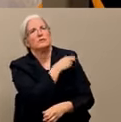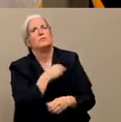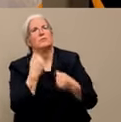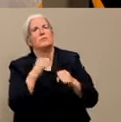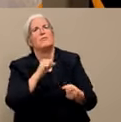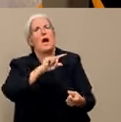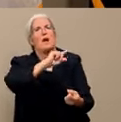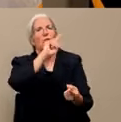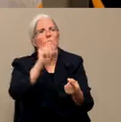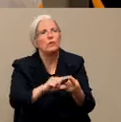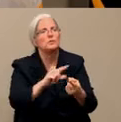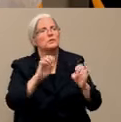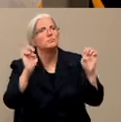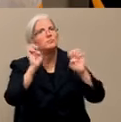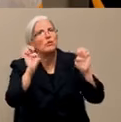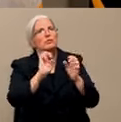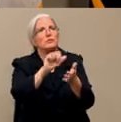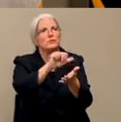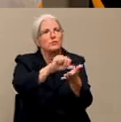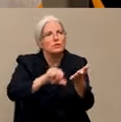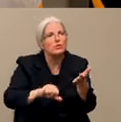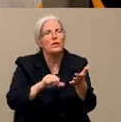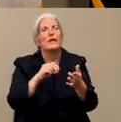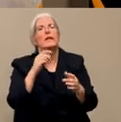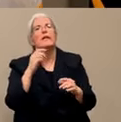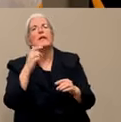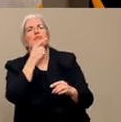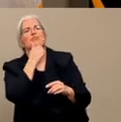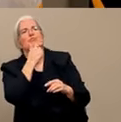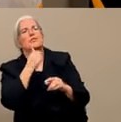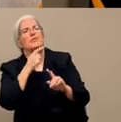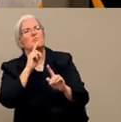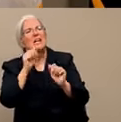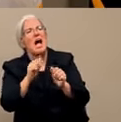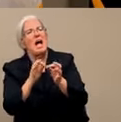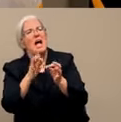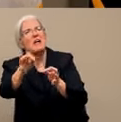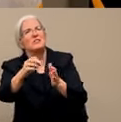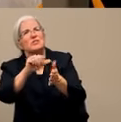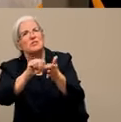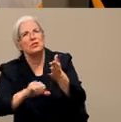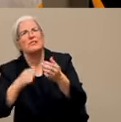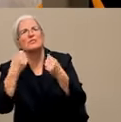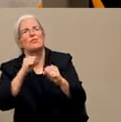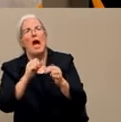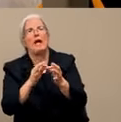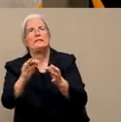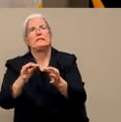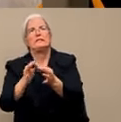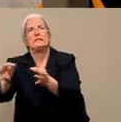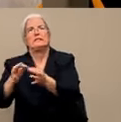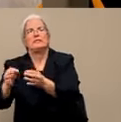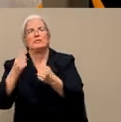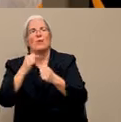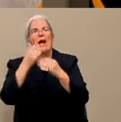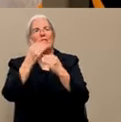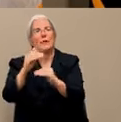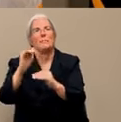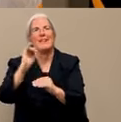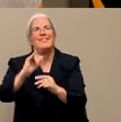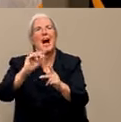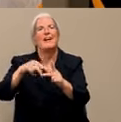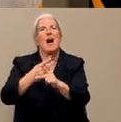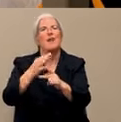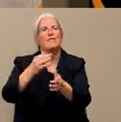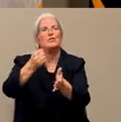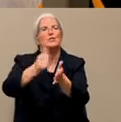Do we have any clue how long they will continue to limit those types of surgeries to prepare for surge? So there's a couple reasons for limiting